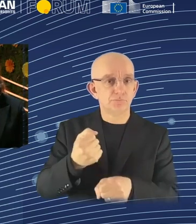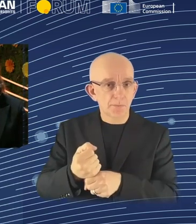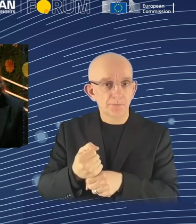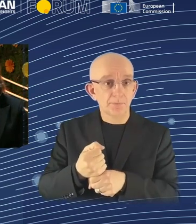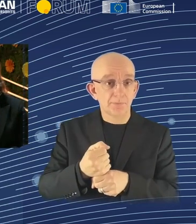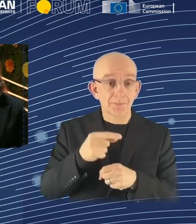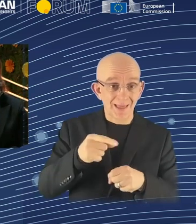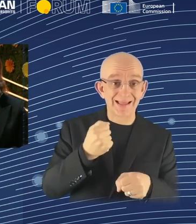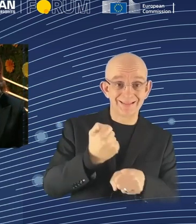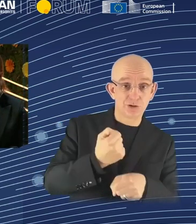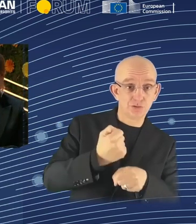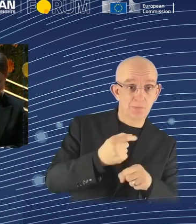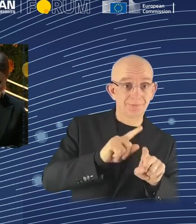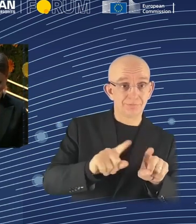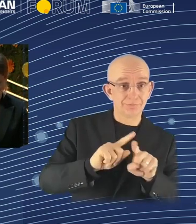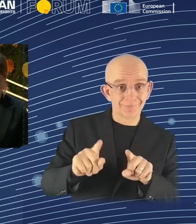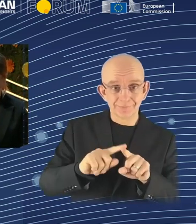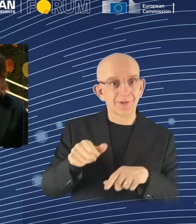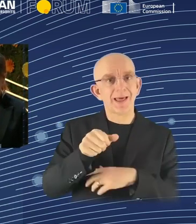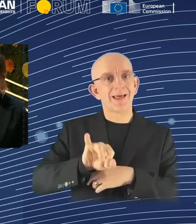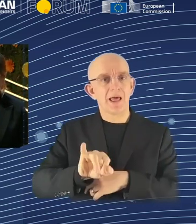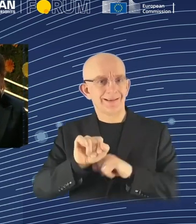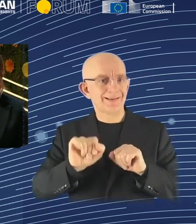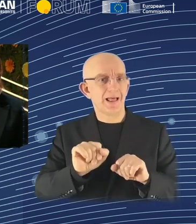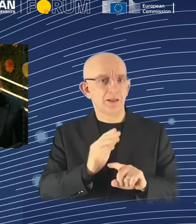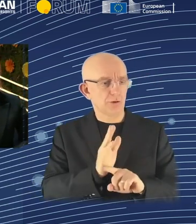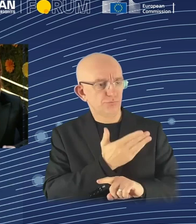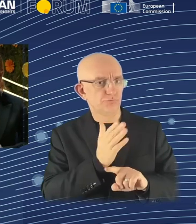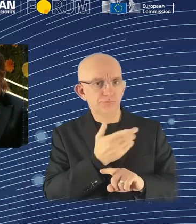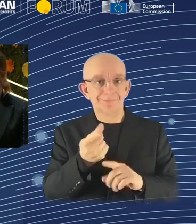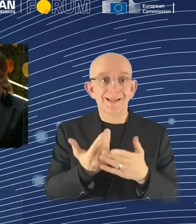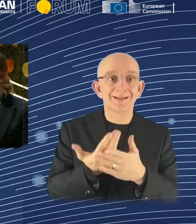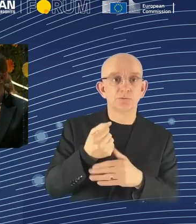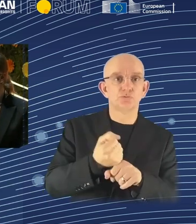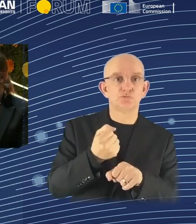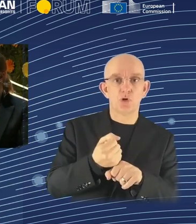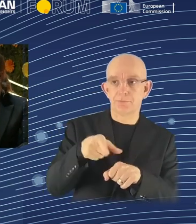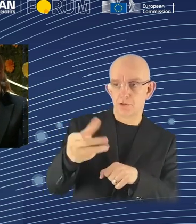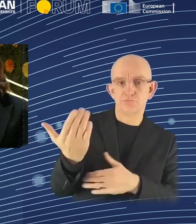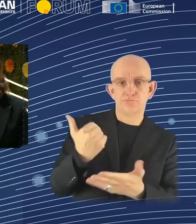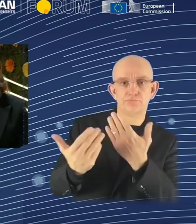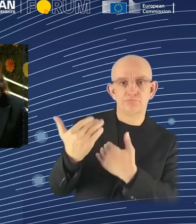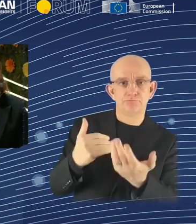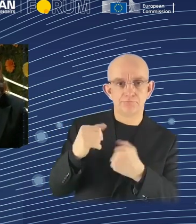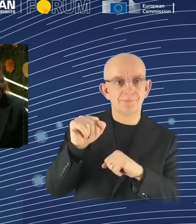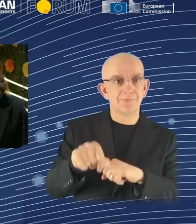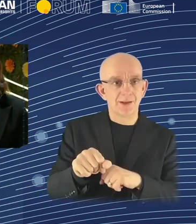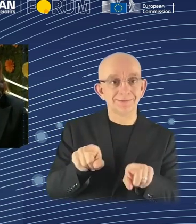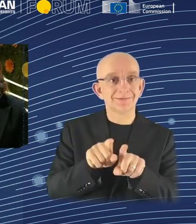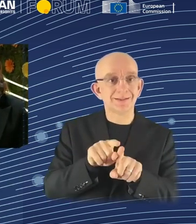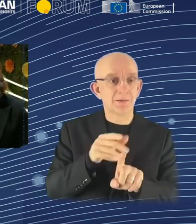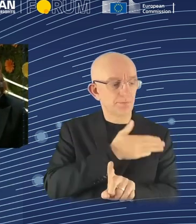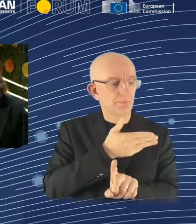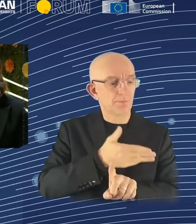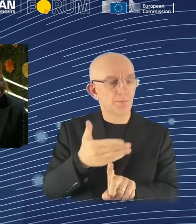So, how quickly? We've been both overestimating and underestimating. So, you can go back to